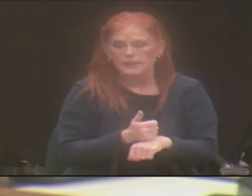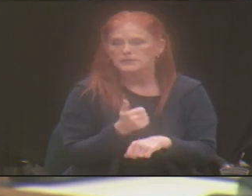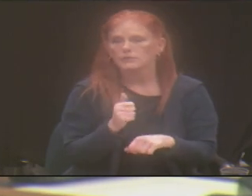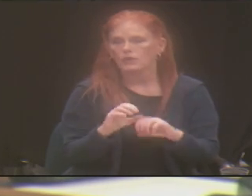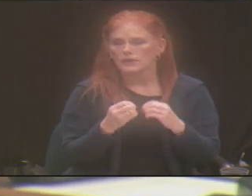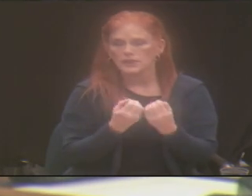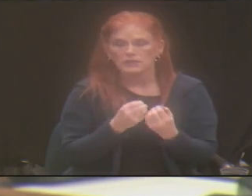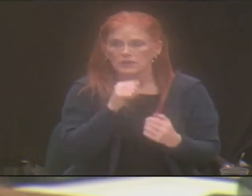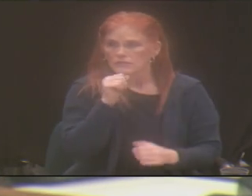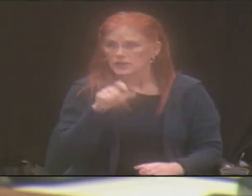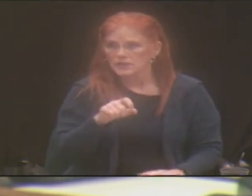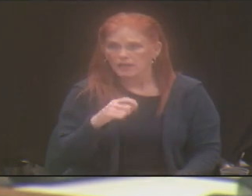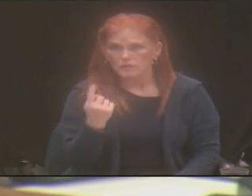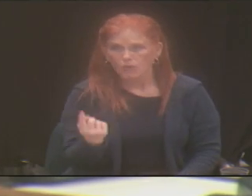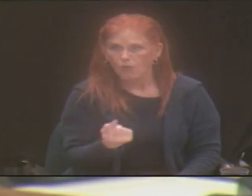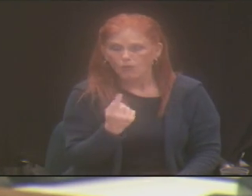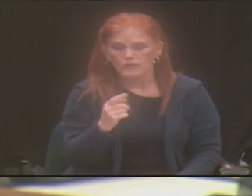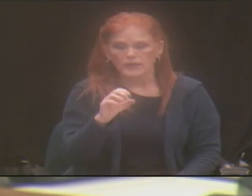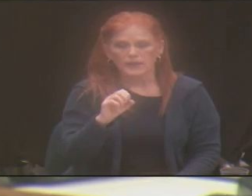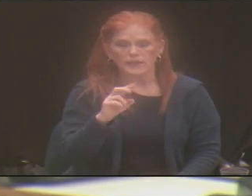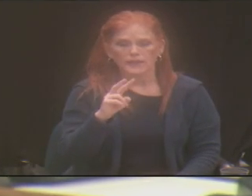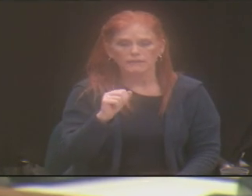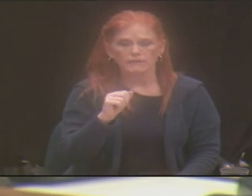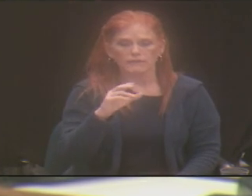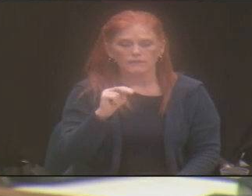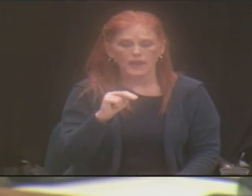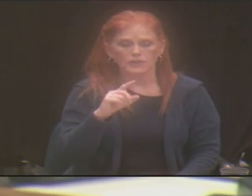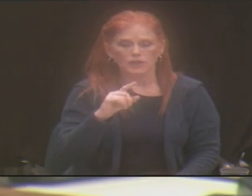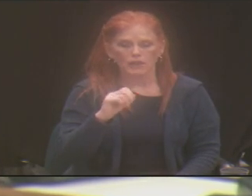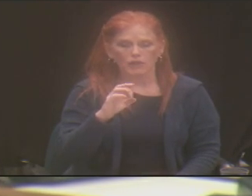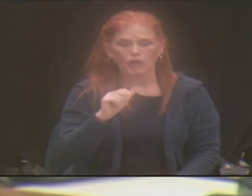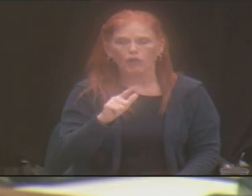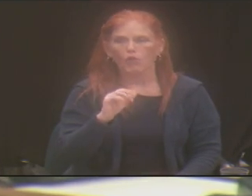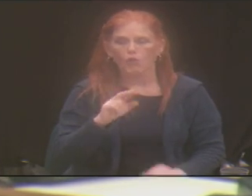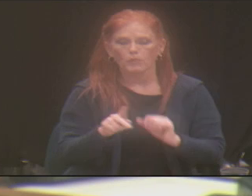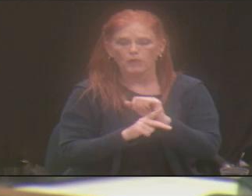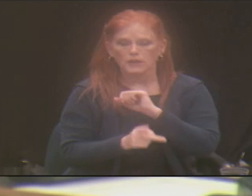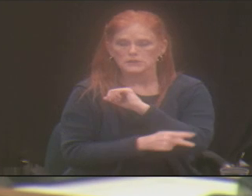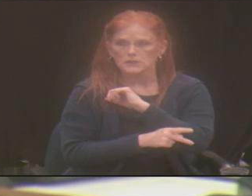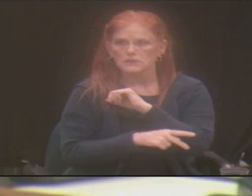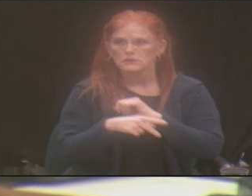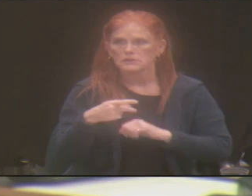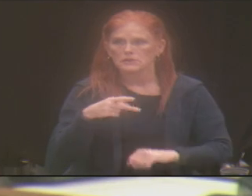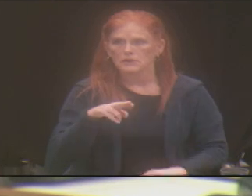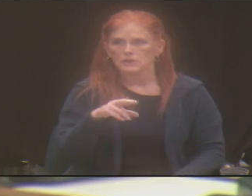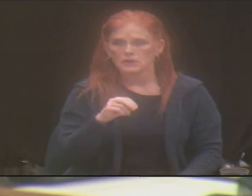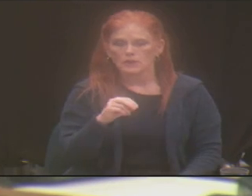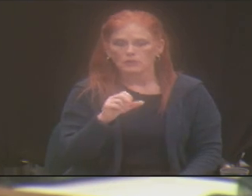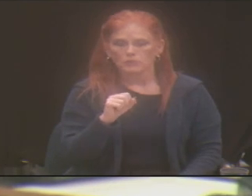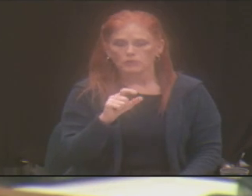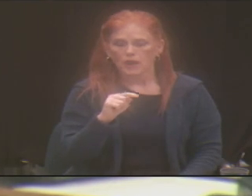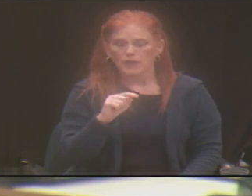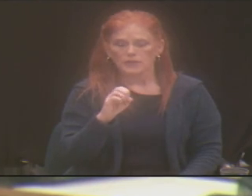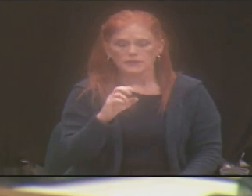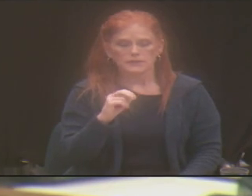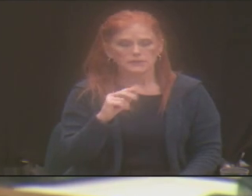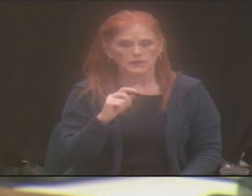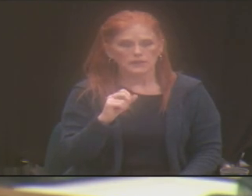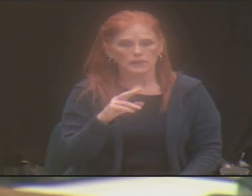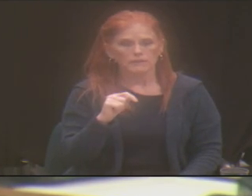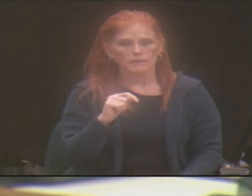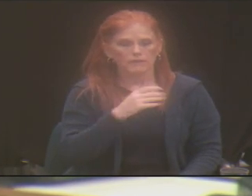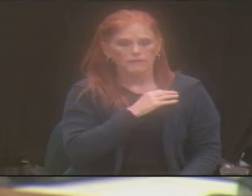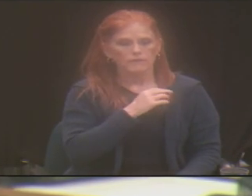be only evangelical or Protestant faiths. But how can we help